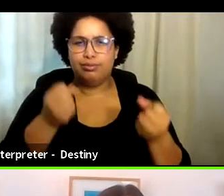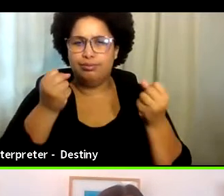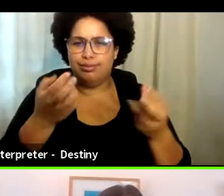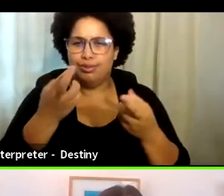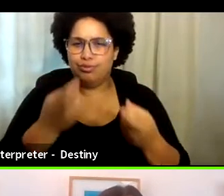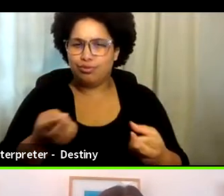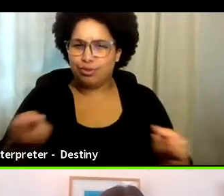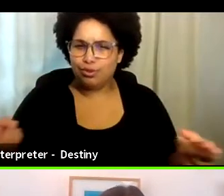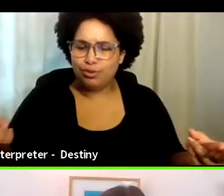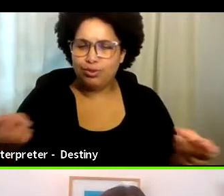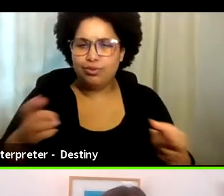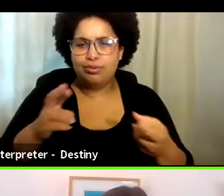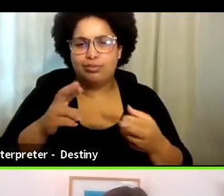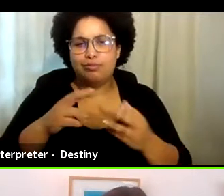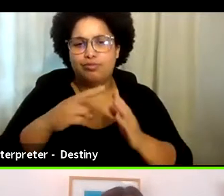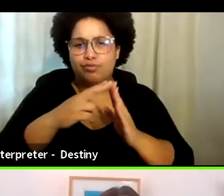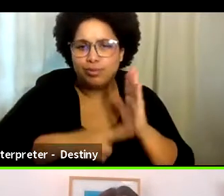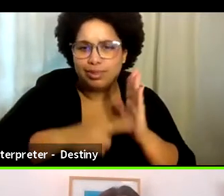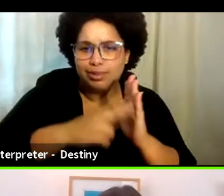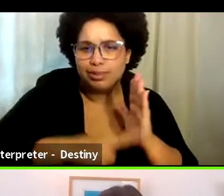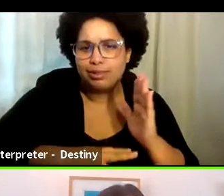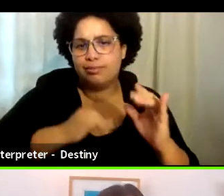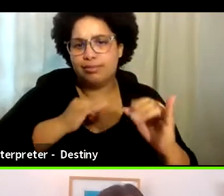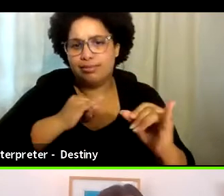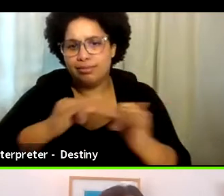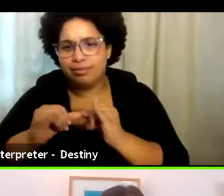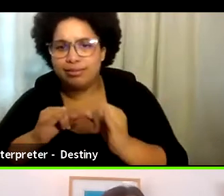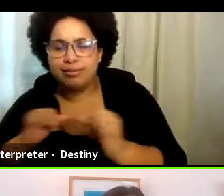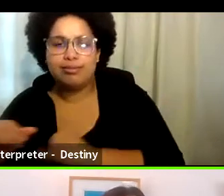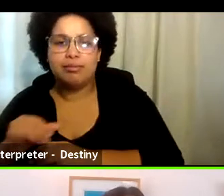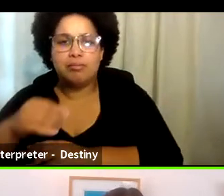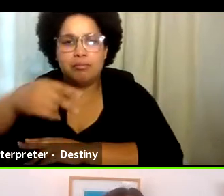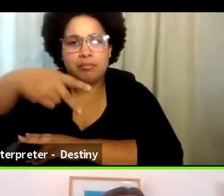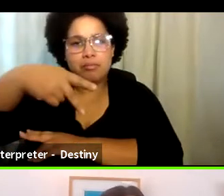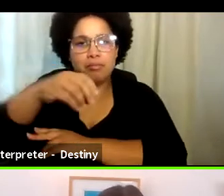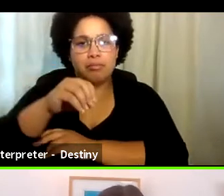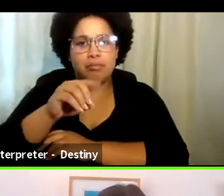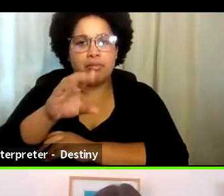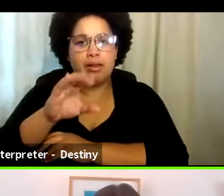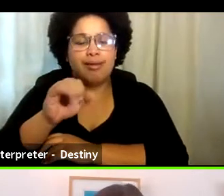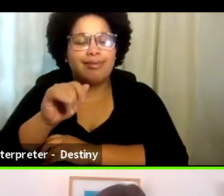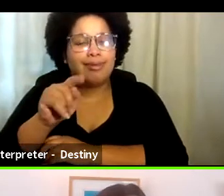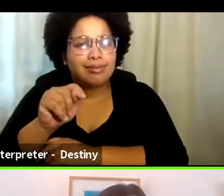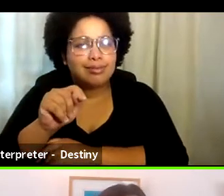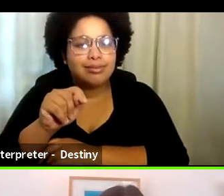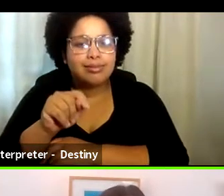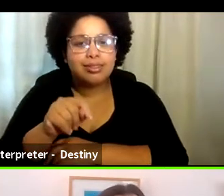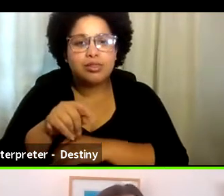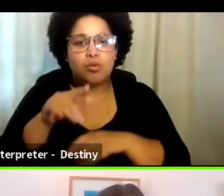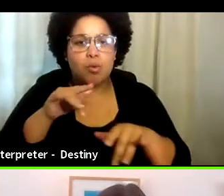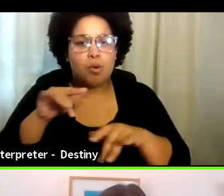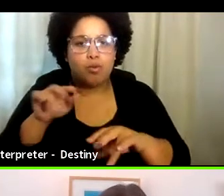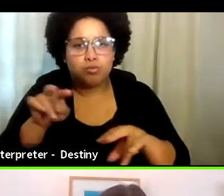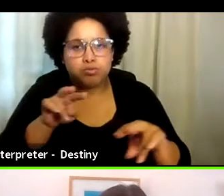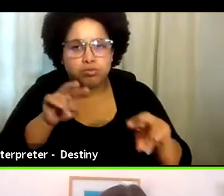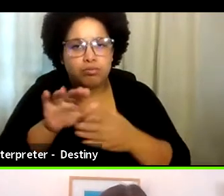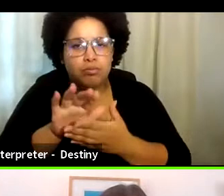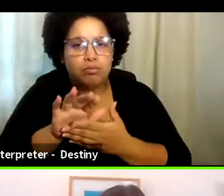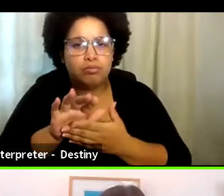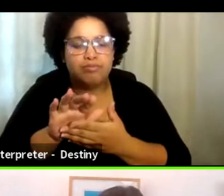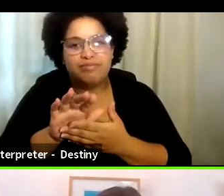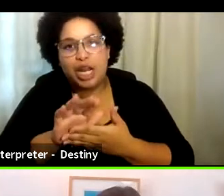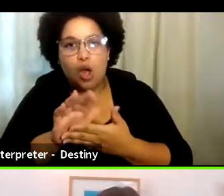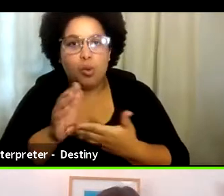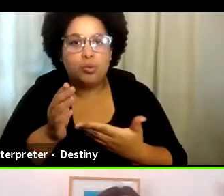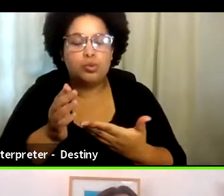there in terms of reading interviews or listening to podcasts or watching, um, recordings of videos and things like that,